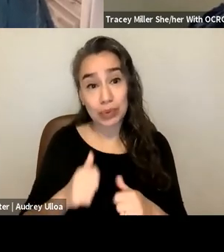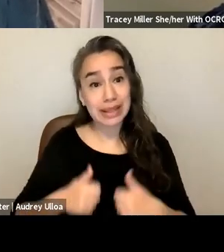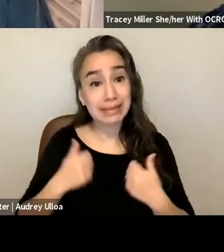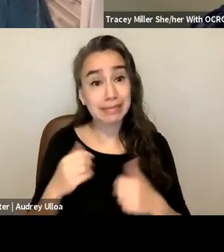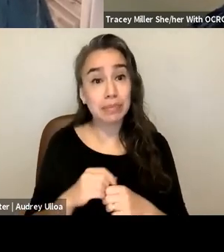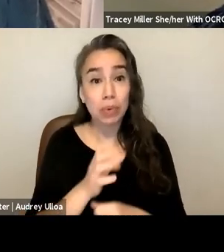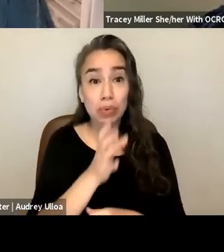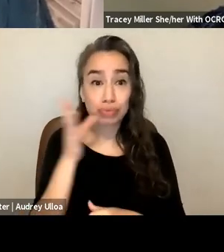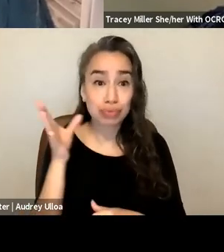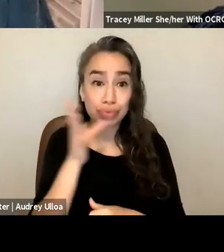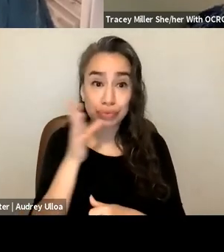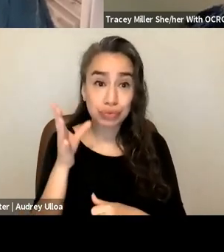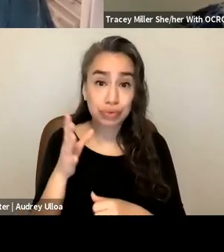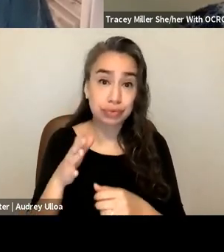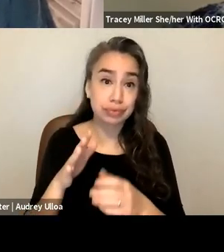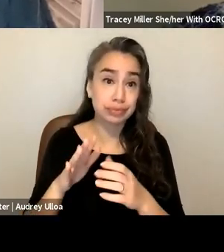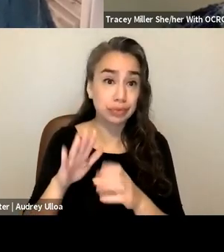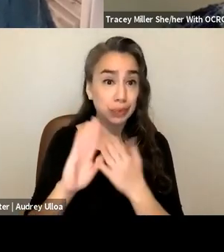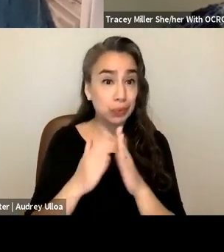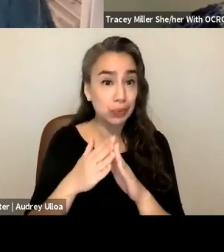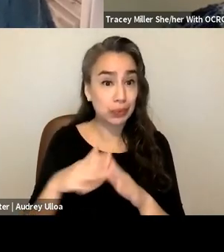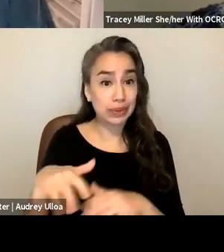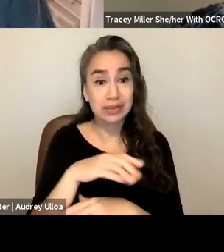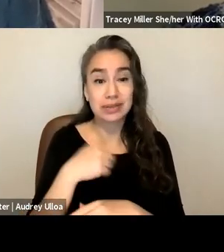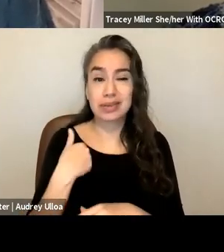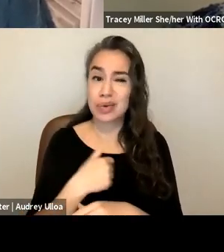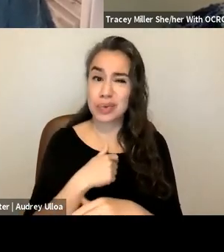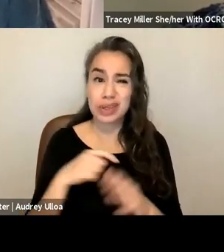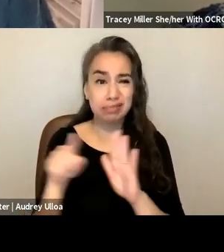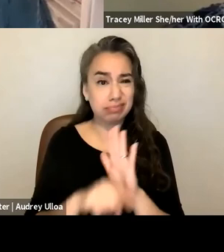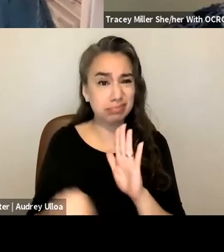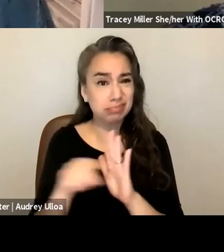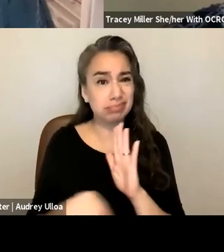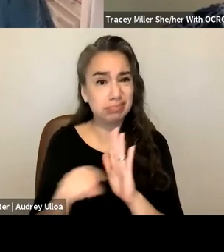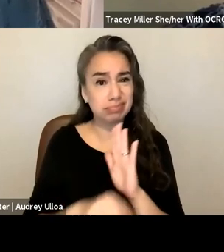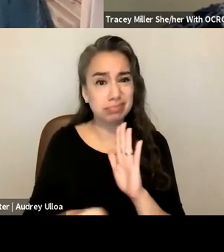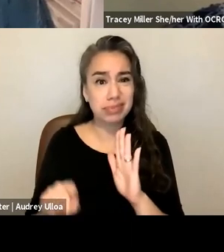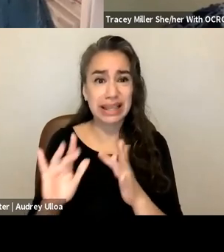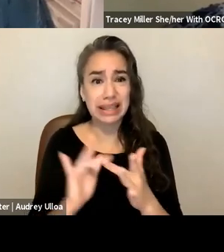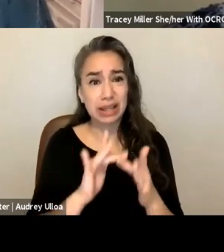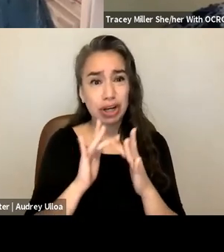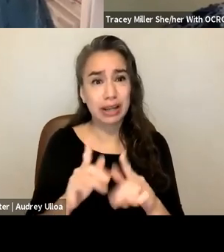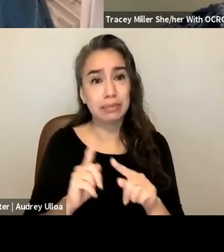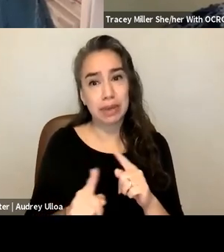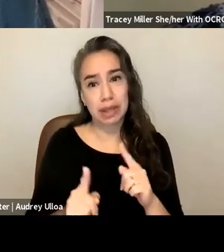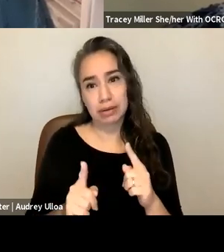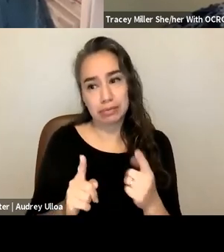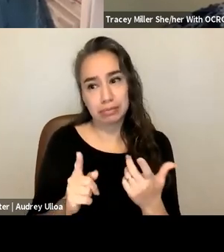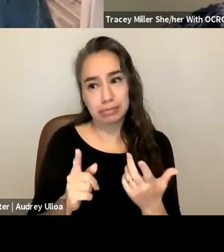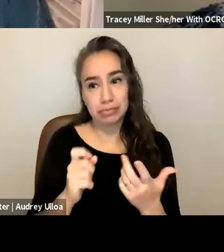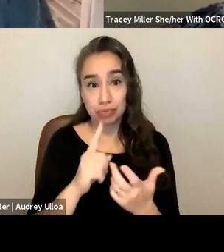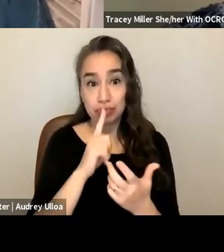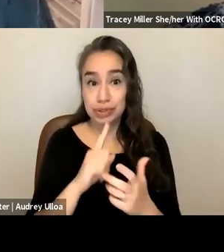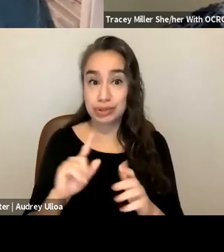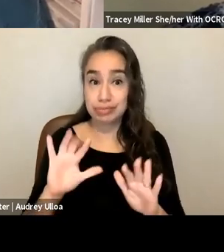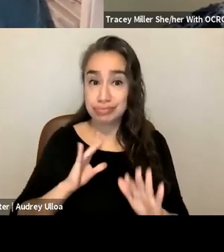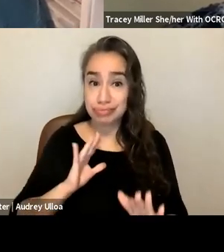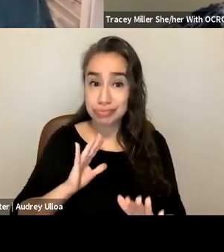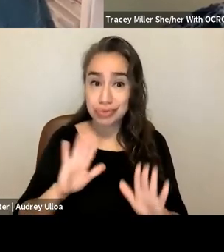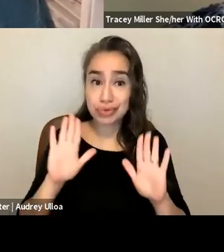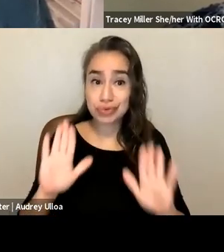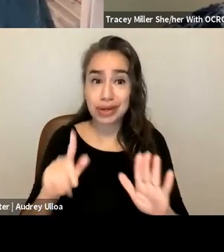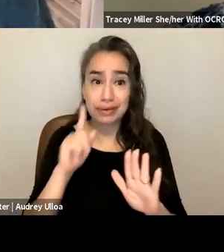communities i've um we talk a lot of trash about the internet but it's been such a great source of like connection um